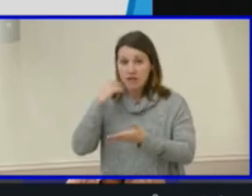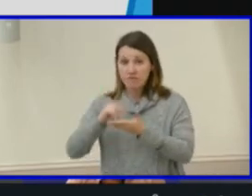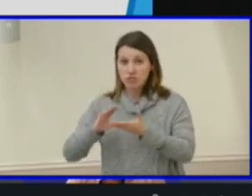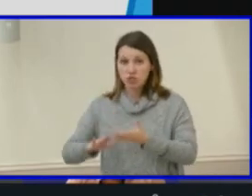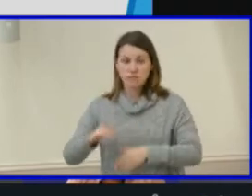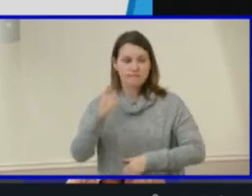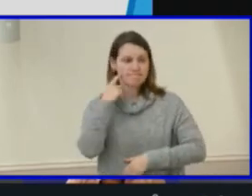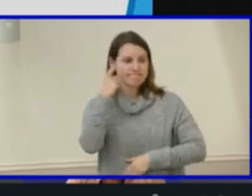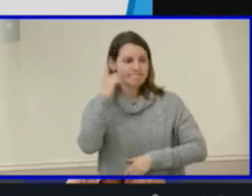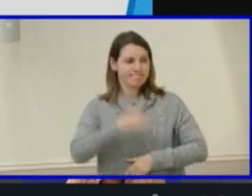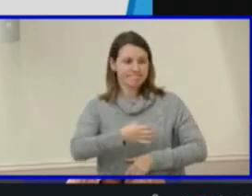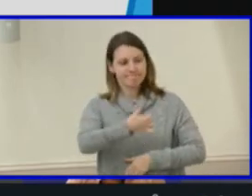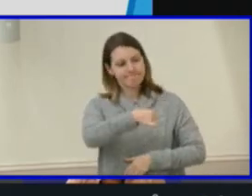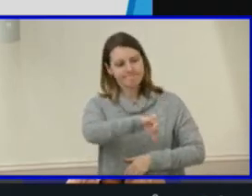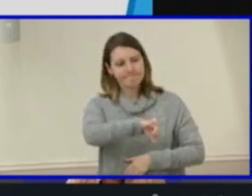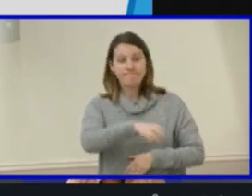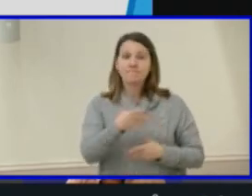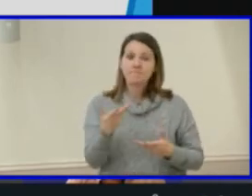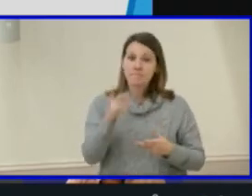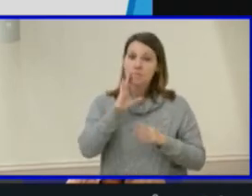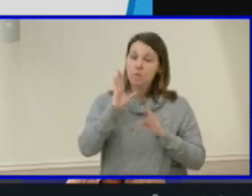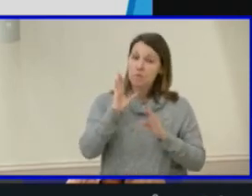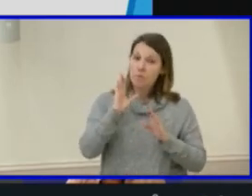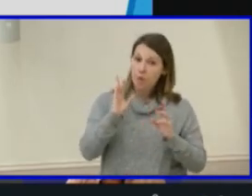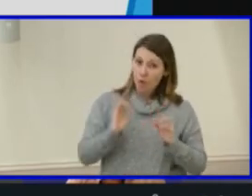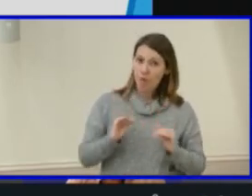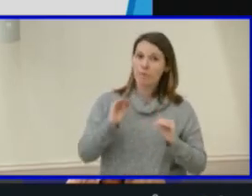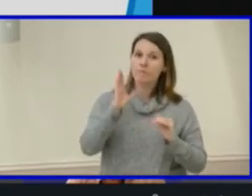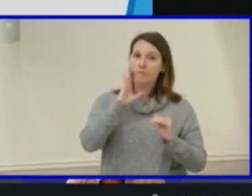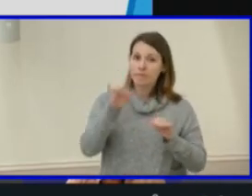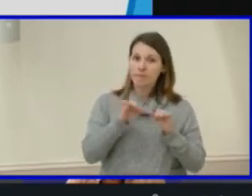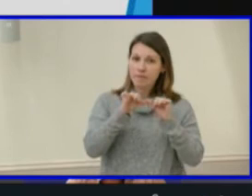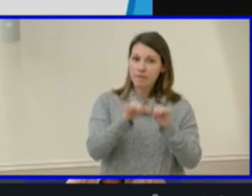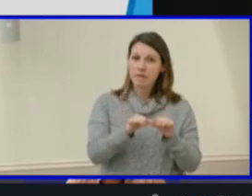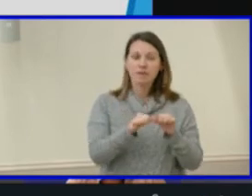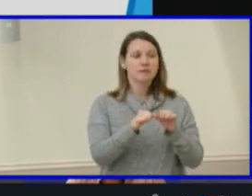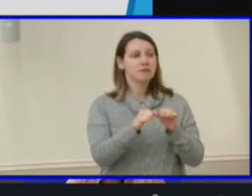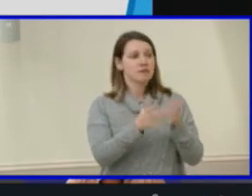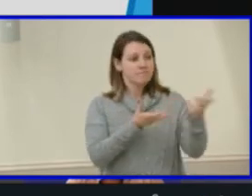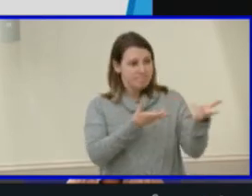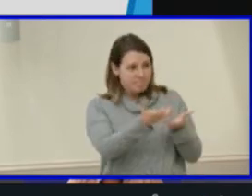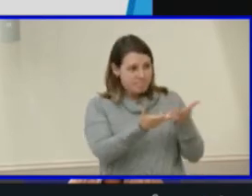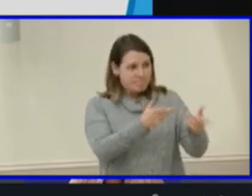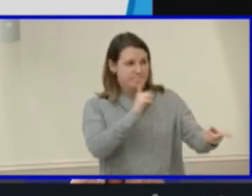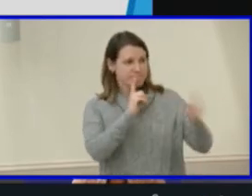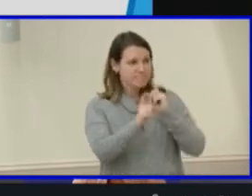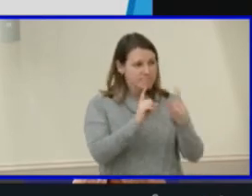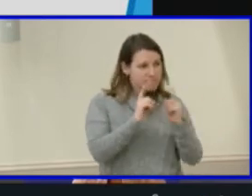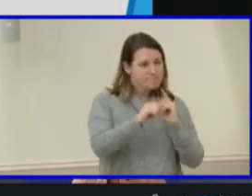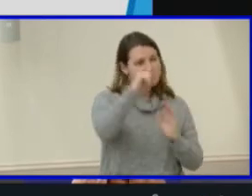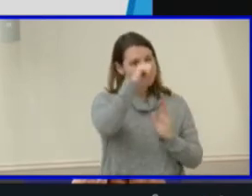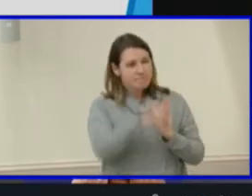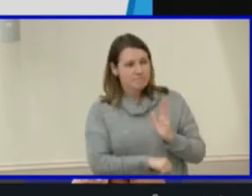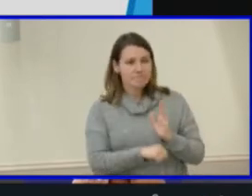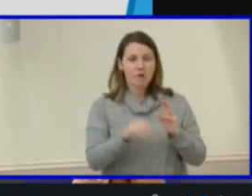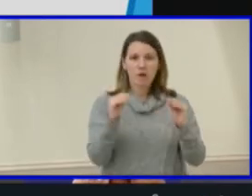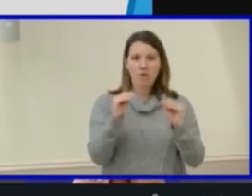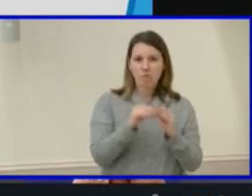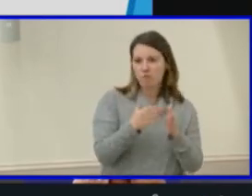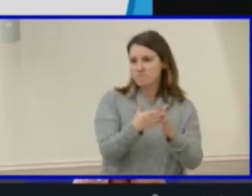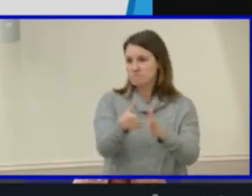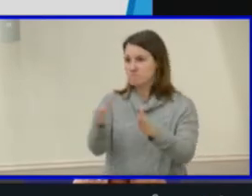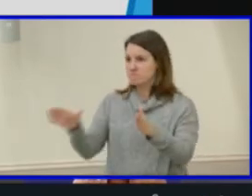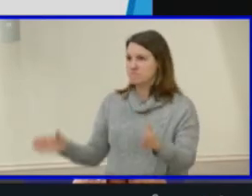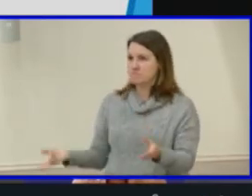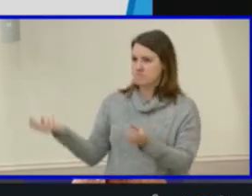We hope these future considerations will continue district dialogue and actions that will broaden our applicant pool and increase